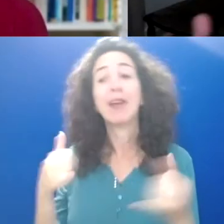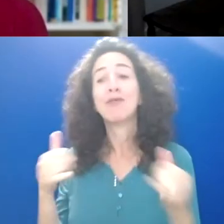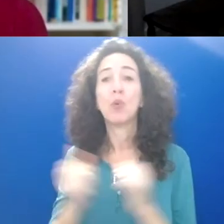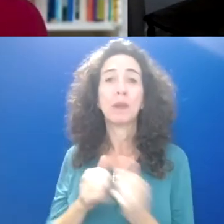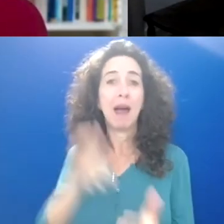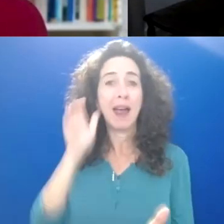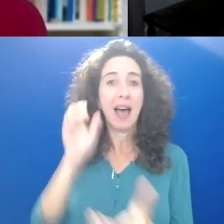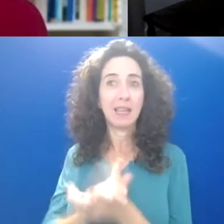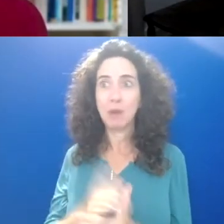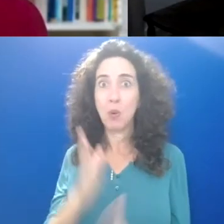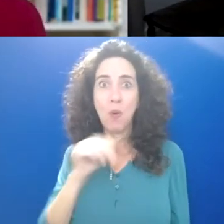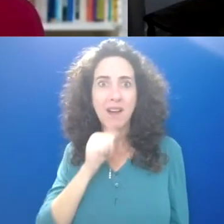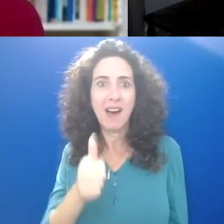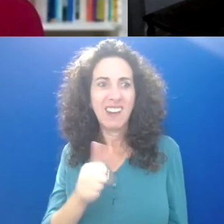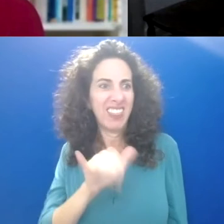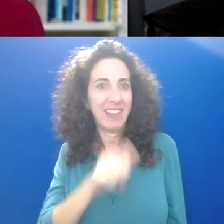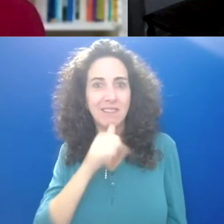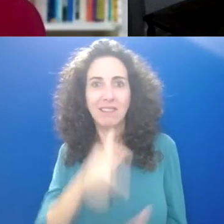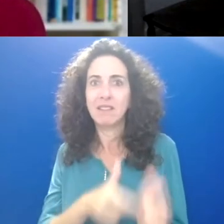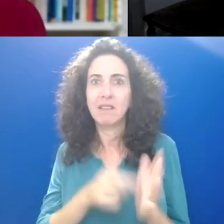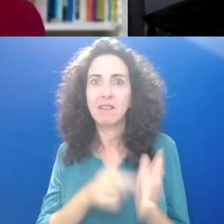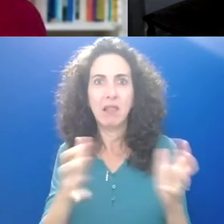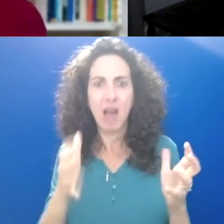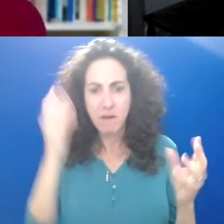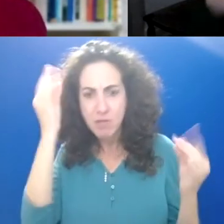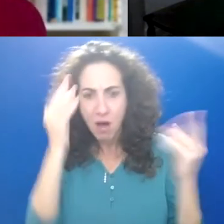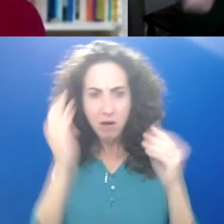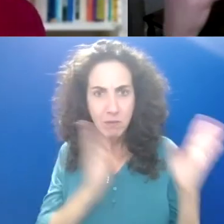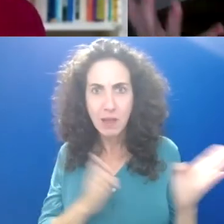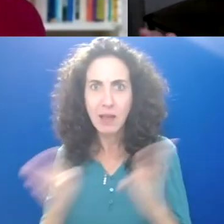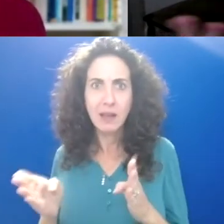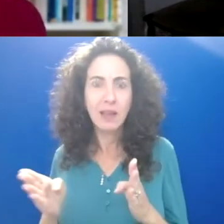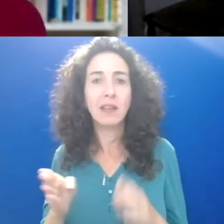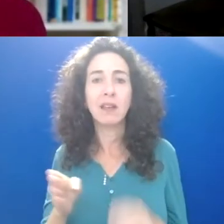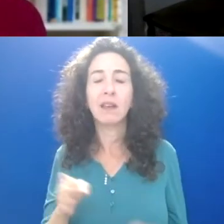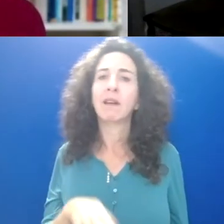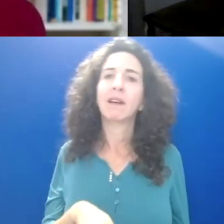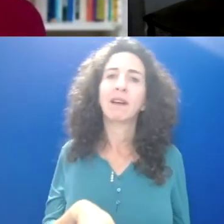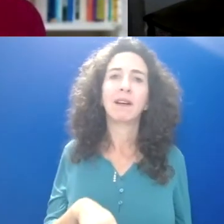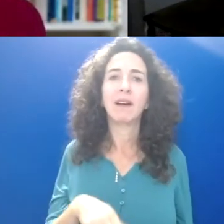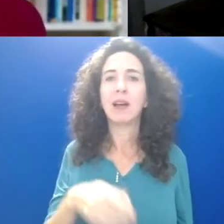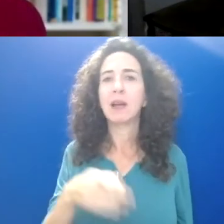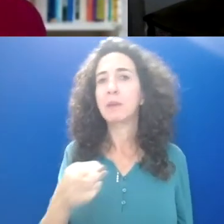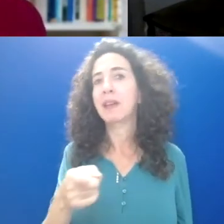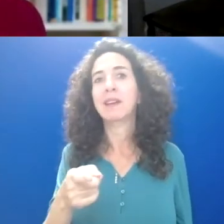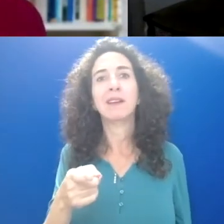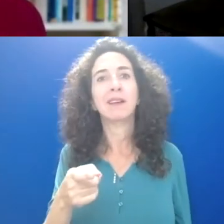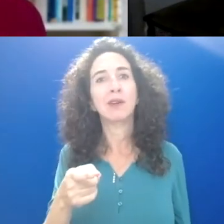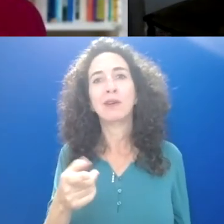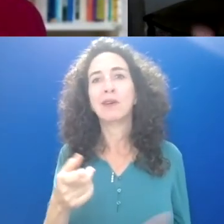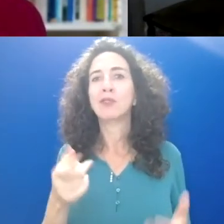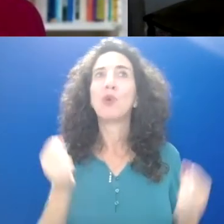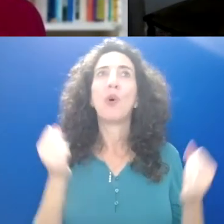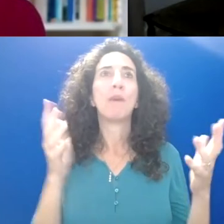don't berate yourself or get depressed, overly depressed, more depressed than you already are. Yeah. About the challenges we're facing. You know, there are more